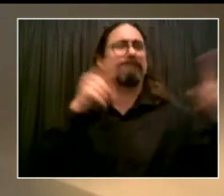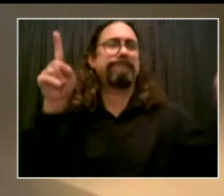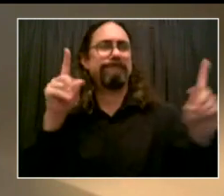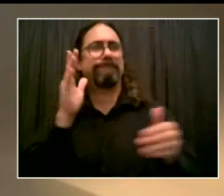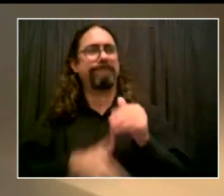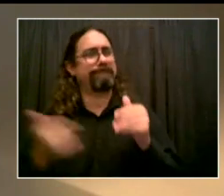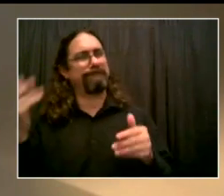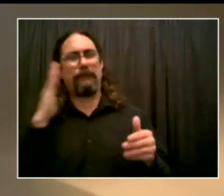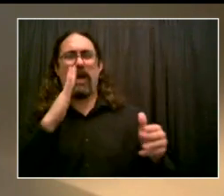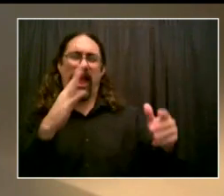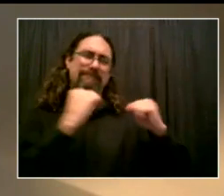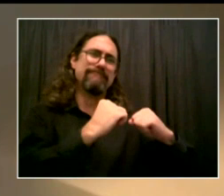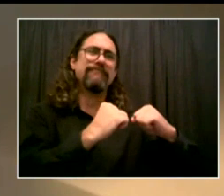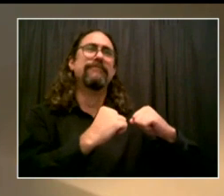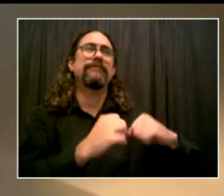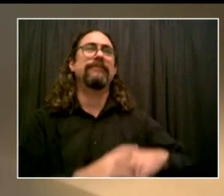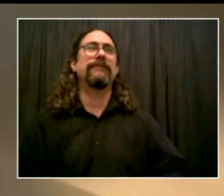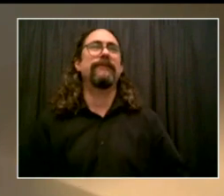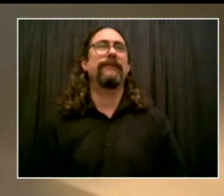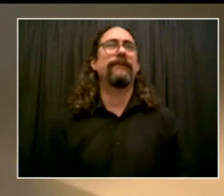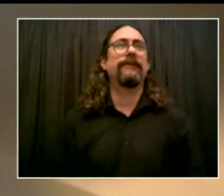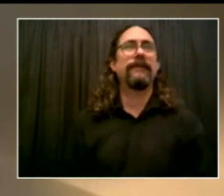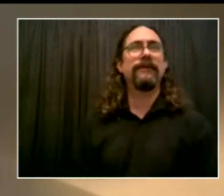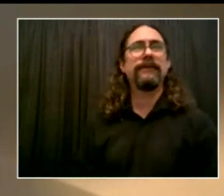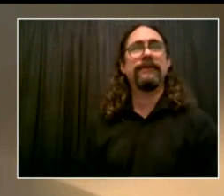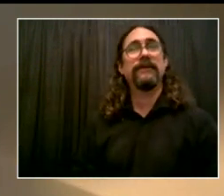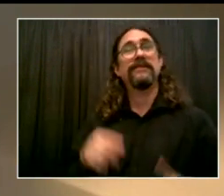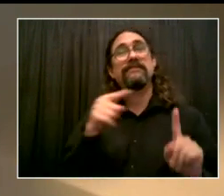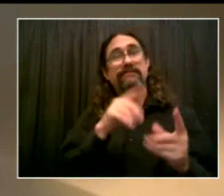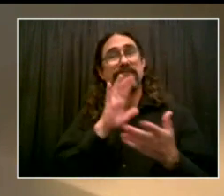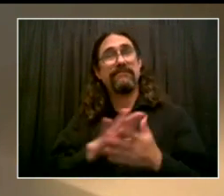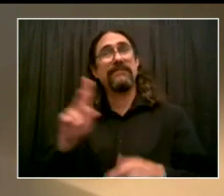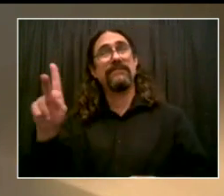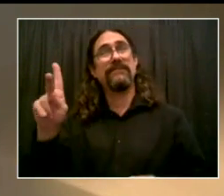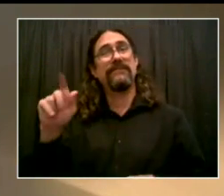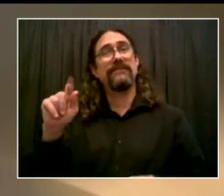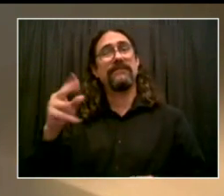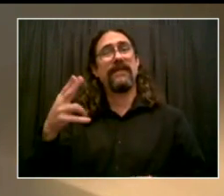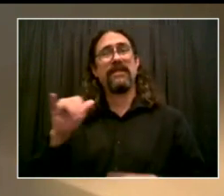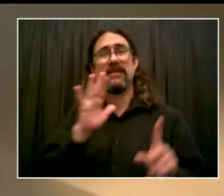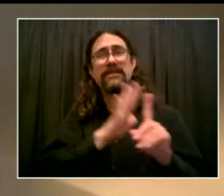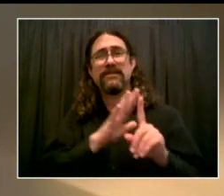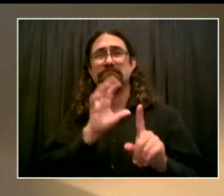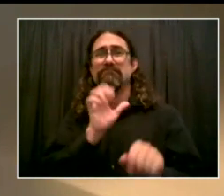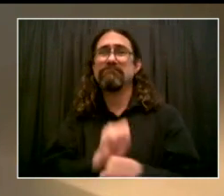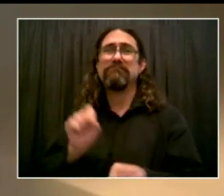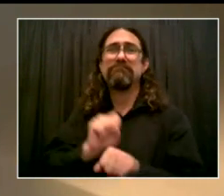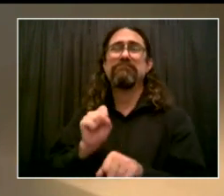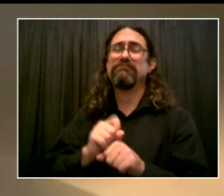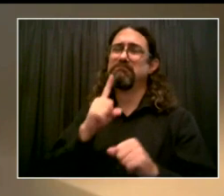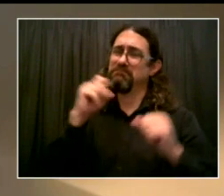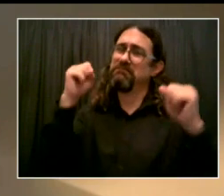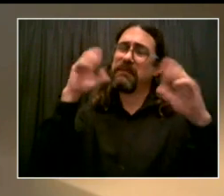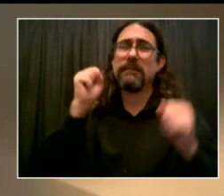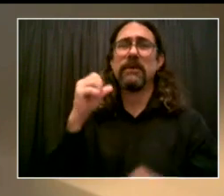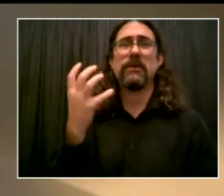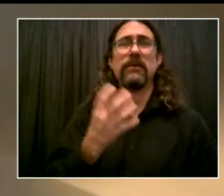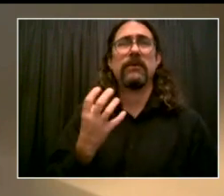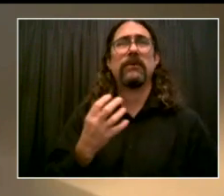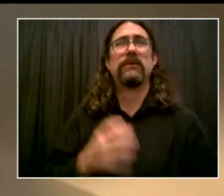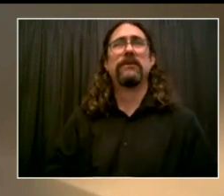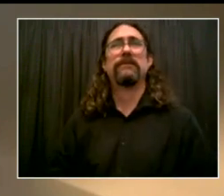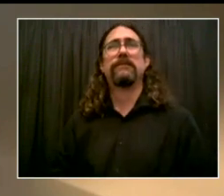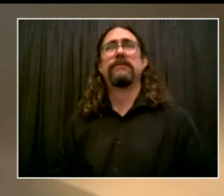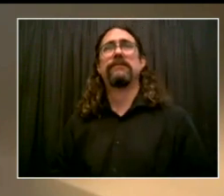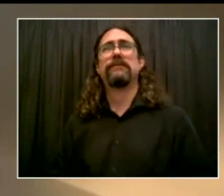because Bill Murphy will always be what Staten Island stands for. And it is